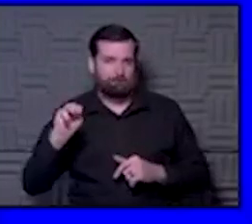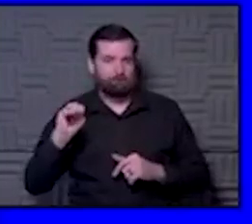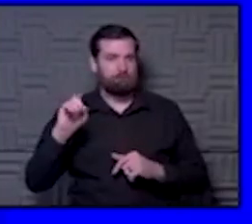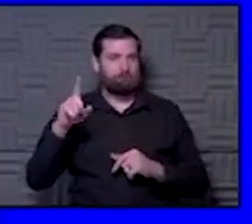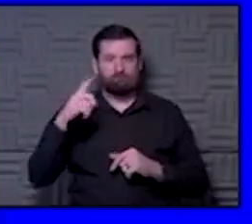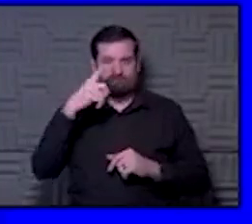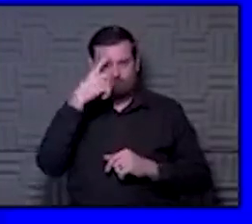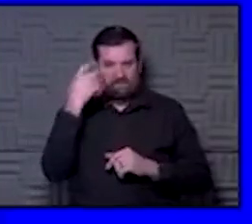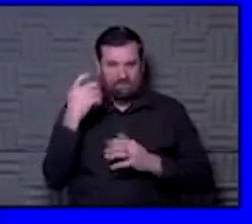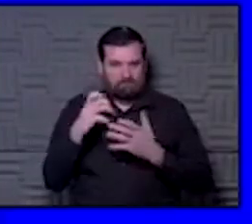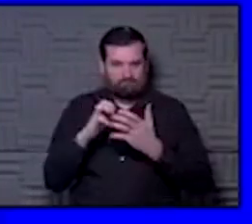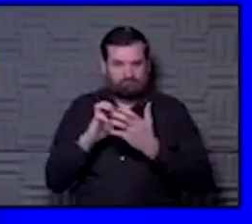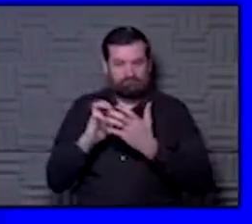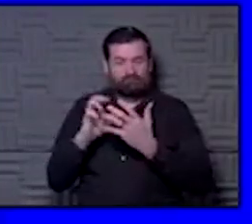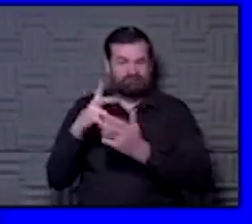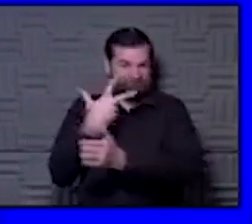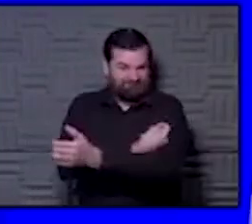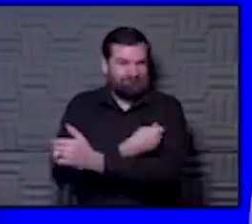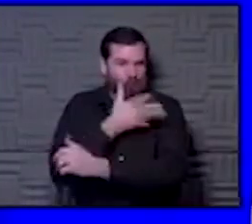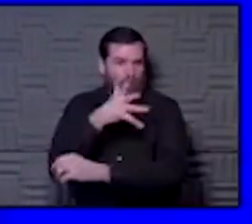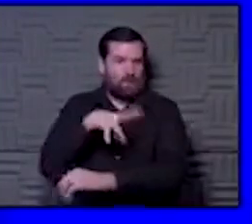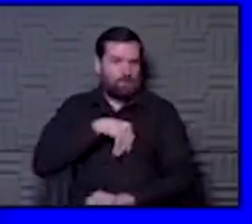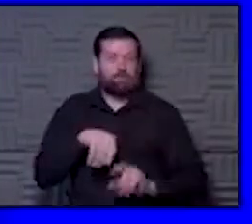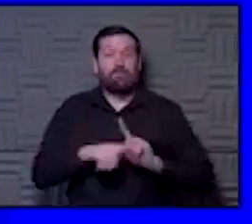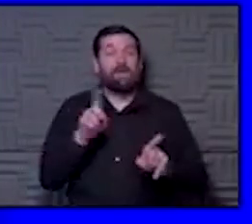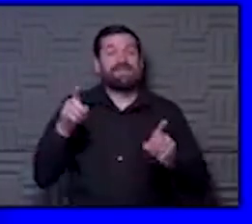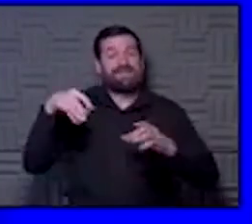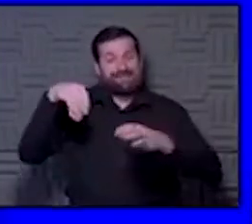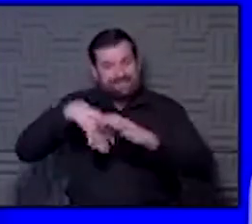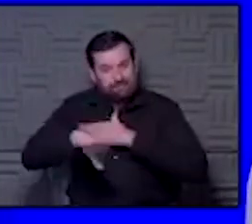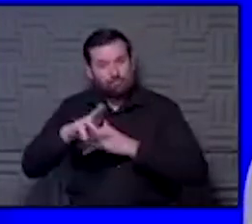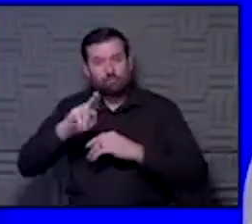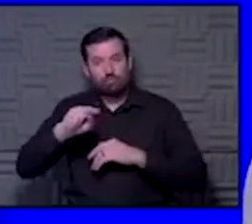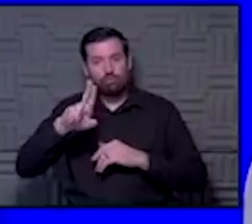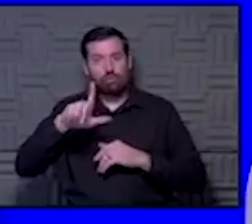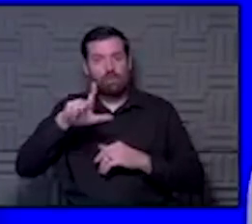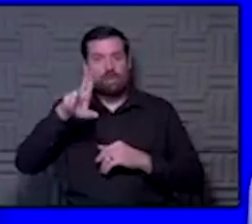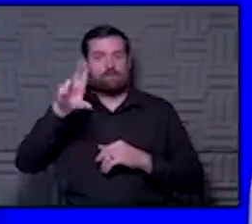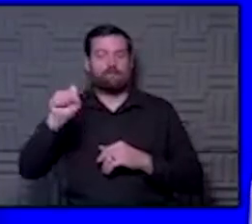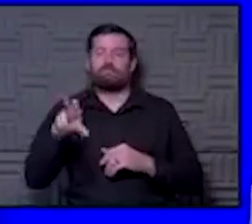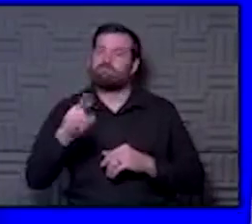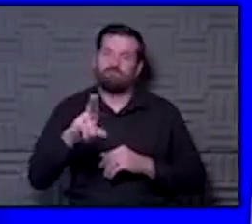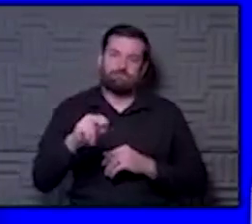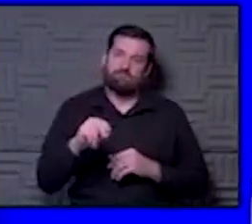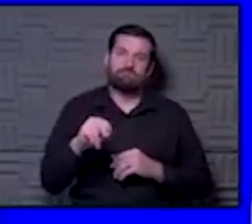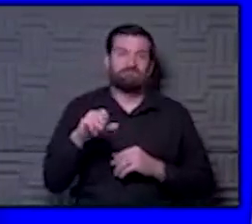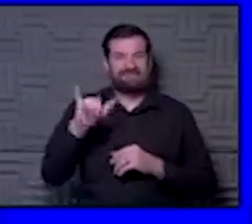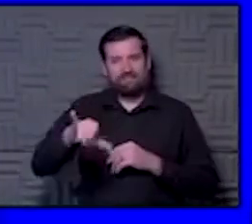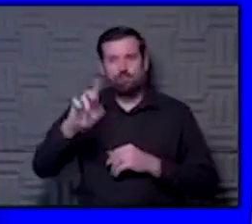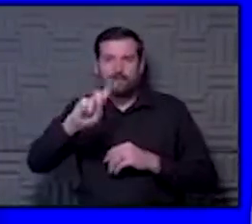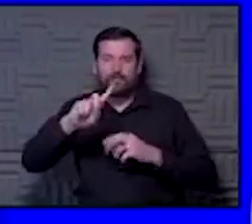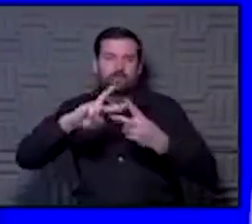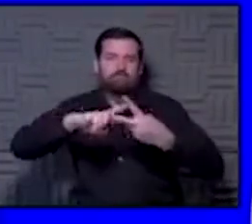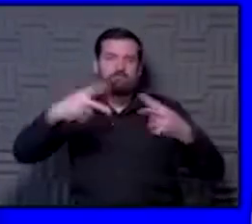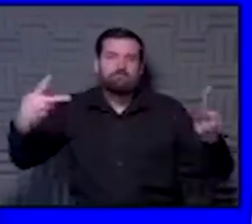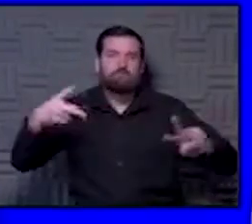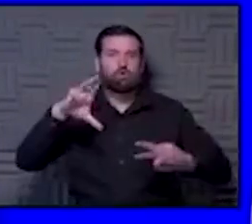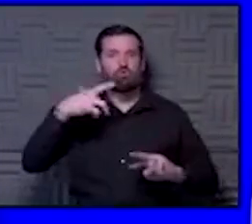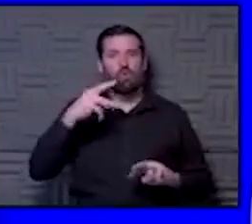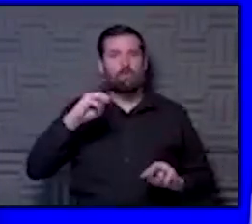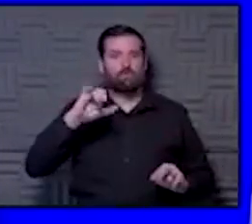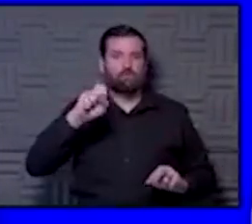its uptake after the injection, but it does not make it into the nucleus. And again, the nucleus is where the DNA, the chromosomes are. There's no